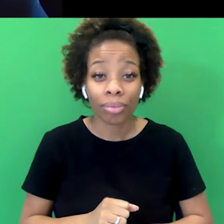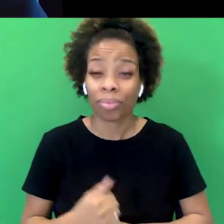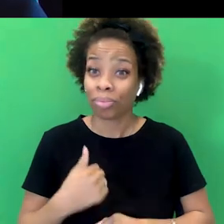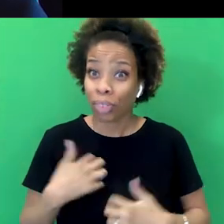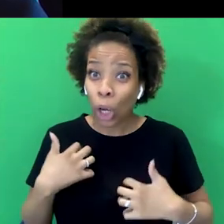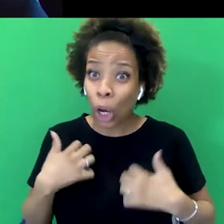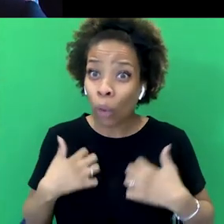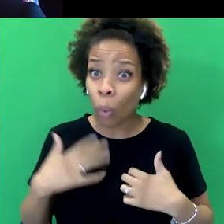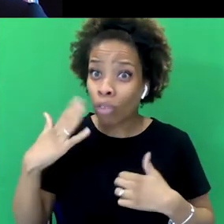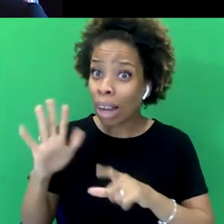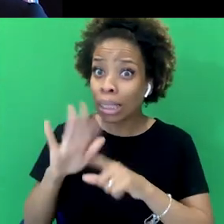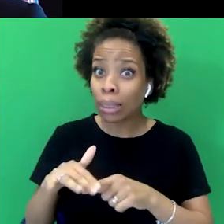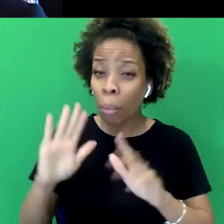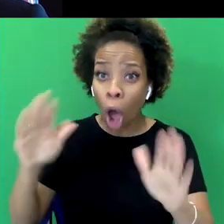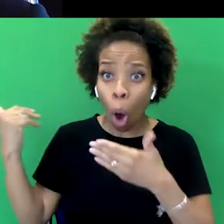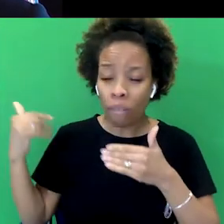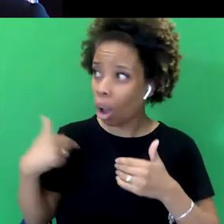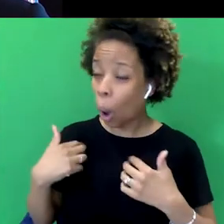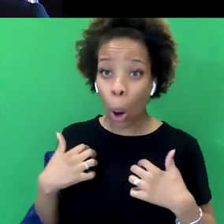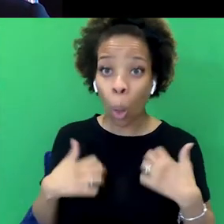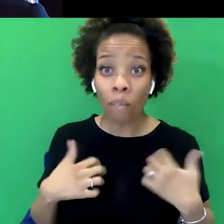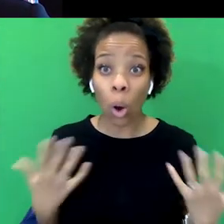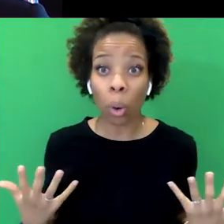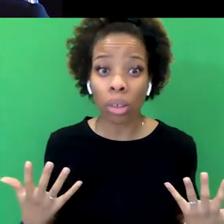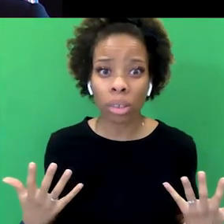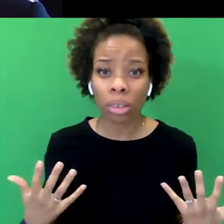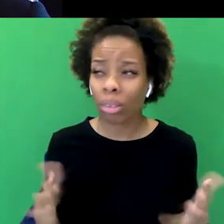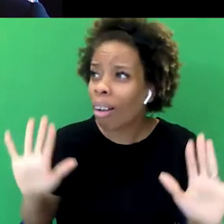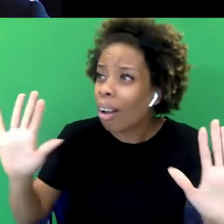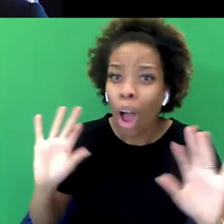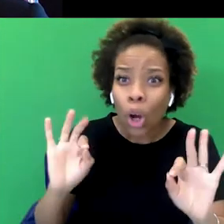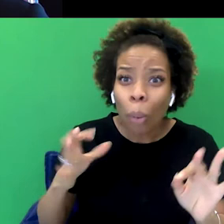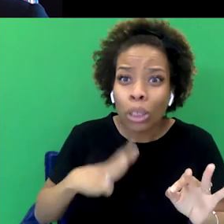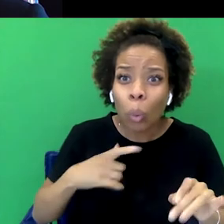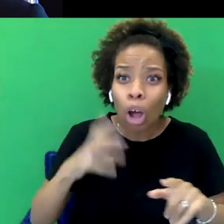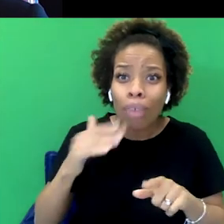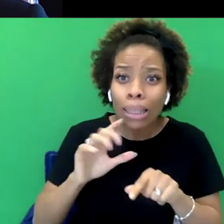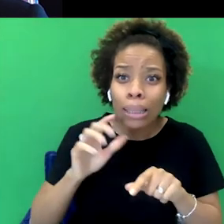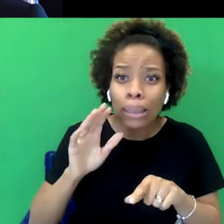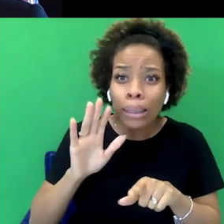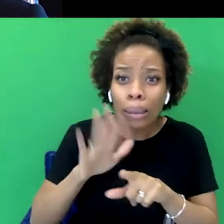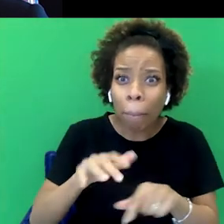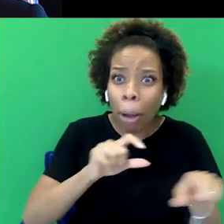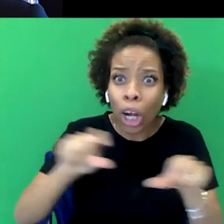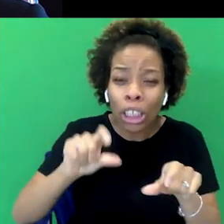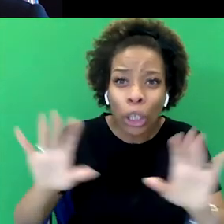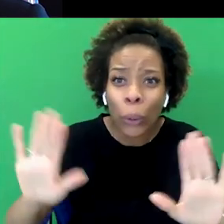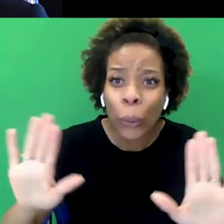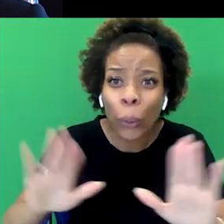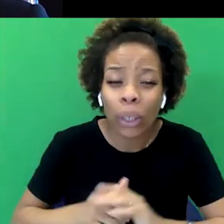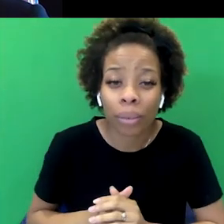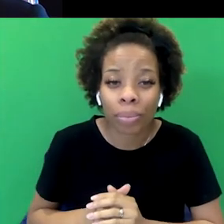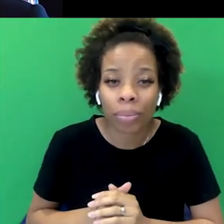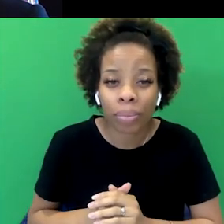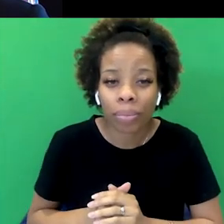sure everyone, this is the other thing, like, none of us wants it to continue. So let me get a kick out of it. So my next